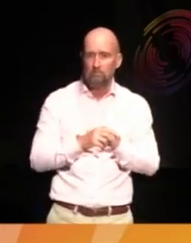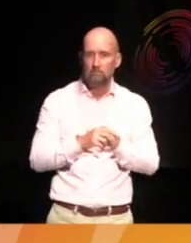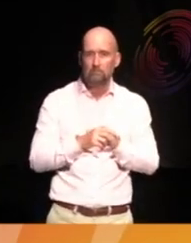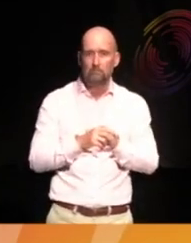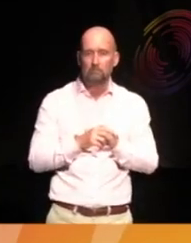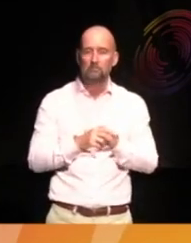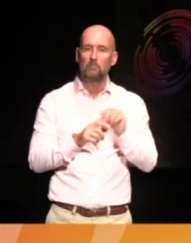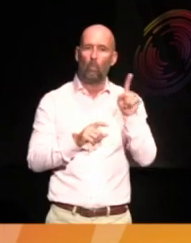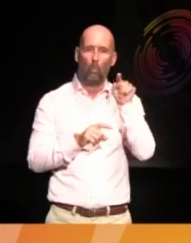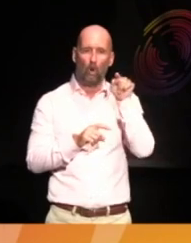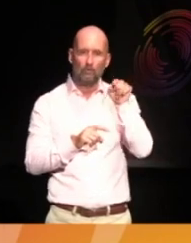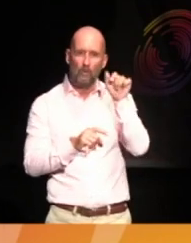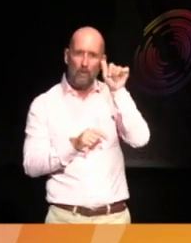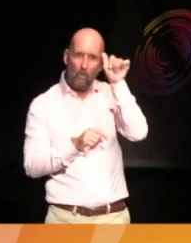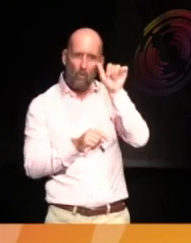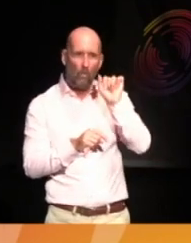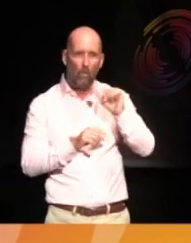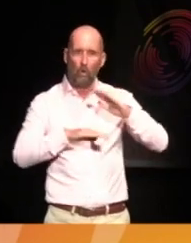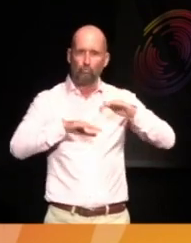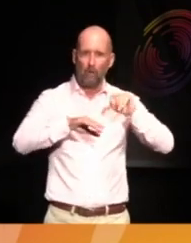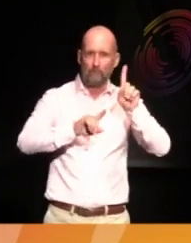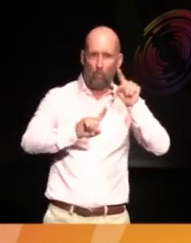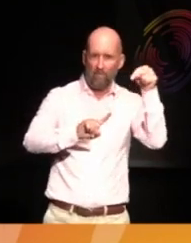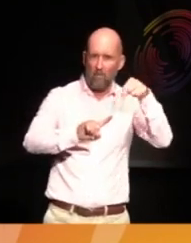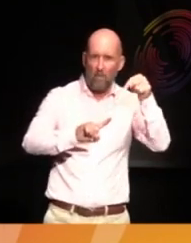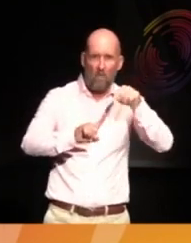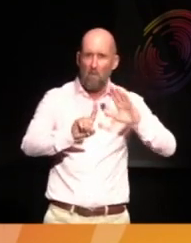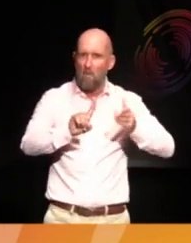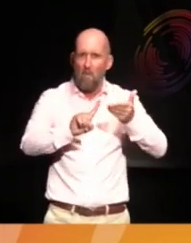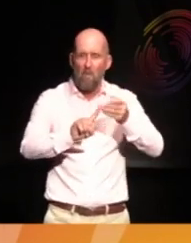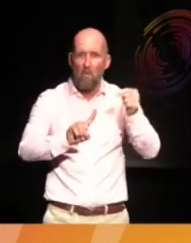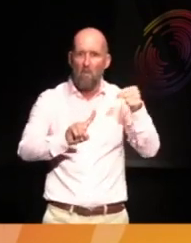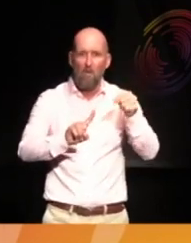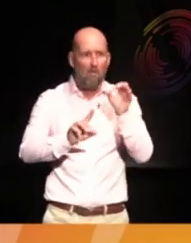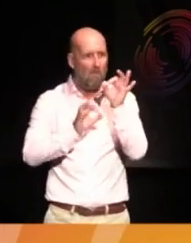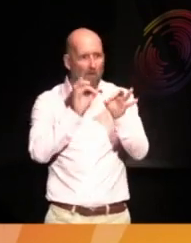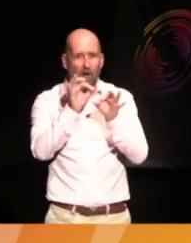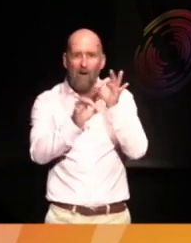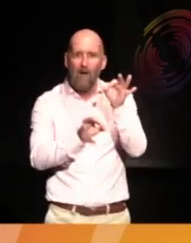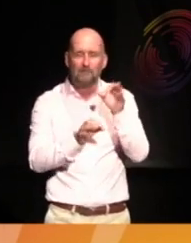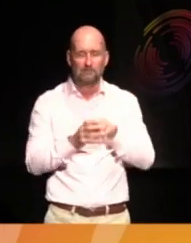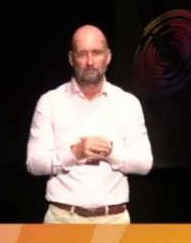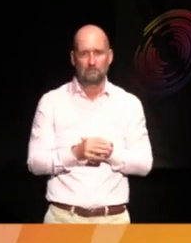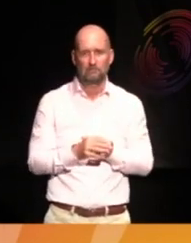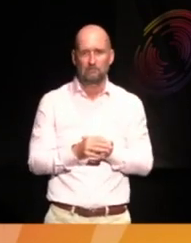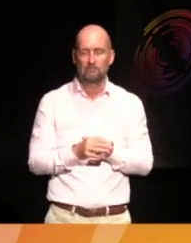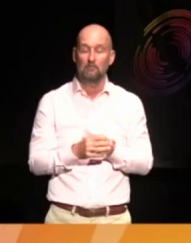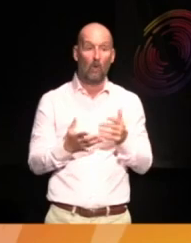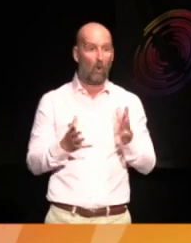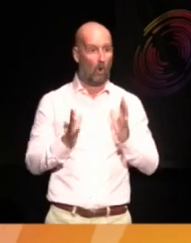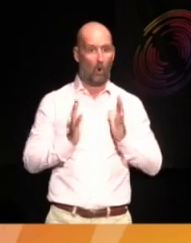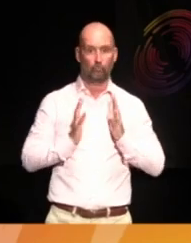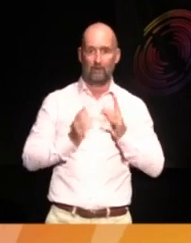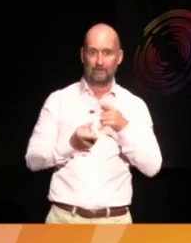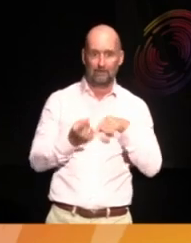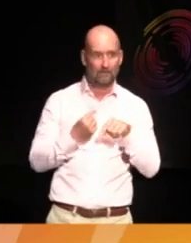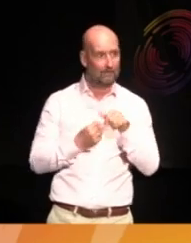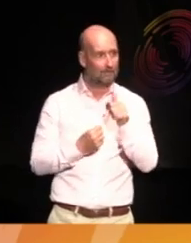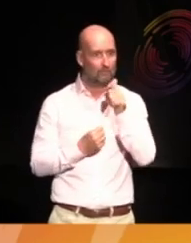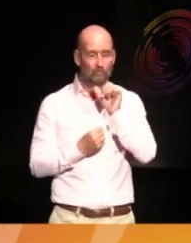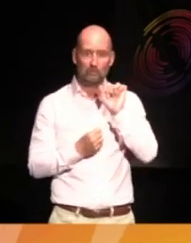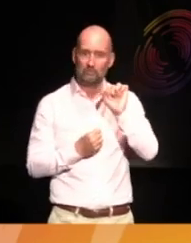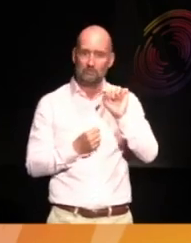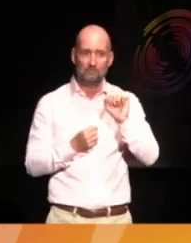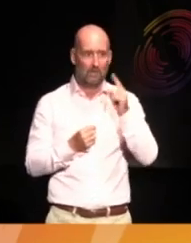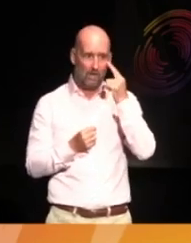they know and what they're using the drums for immediately without even asking them about the collection. So, already, we are using ethnography